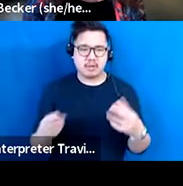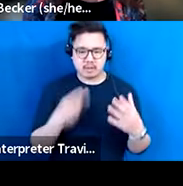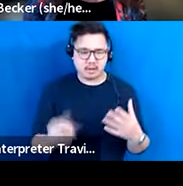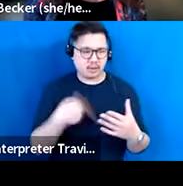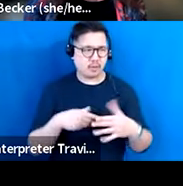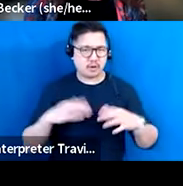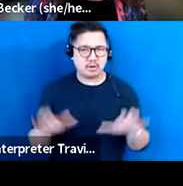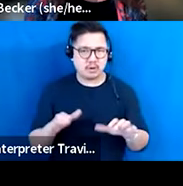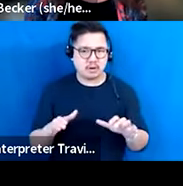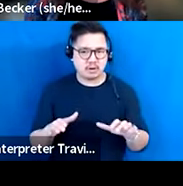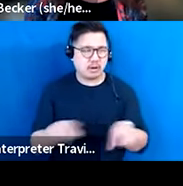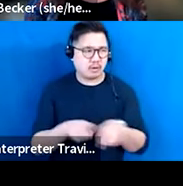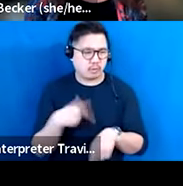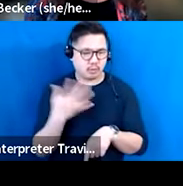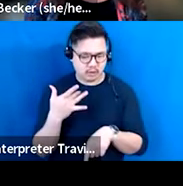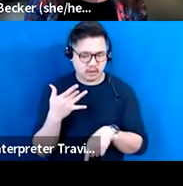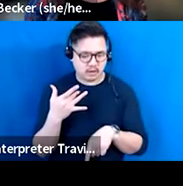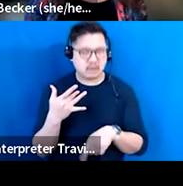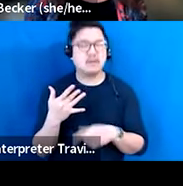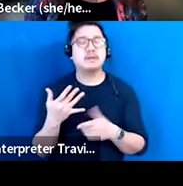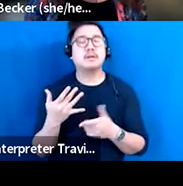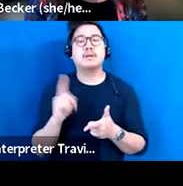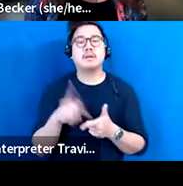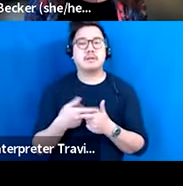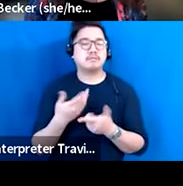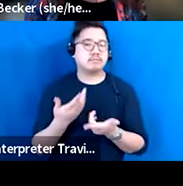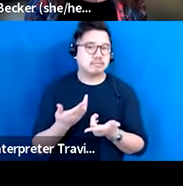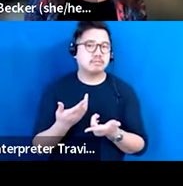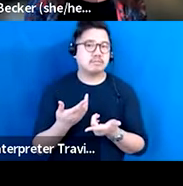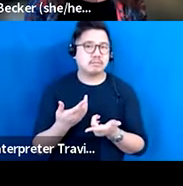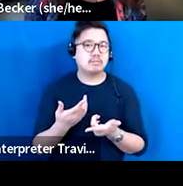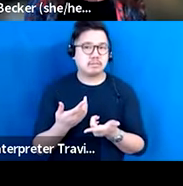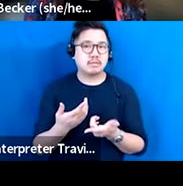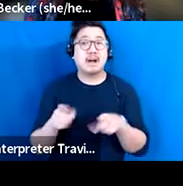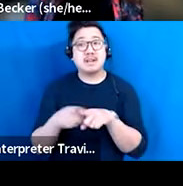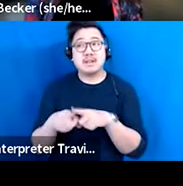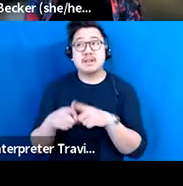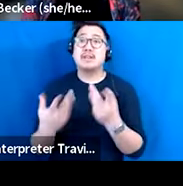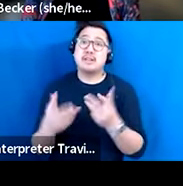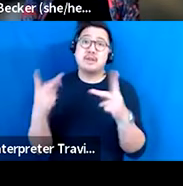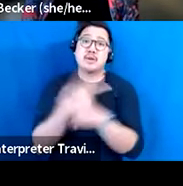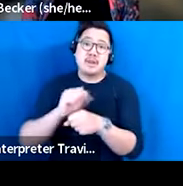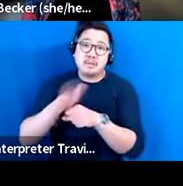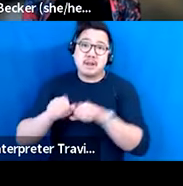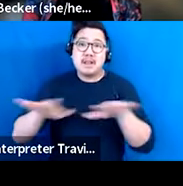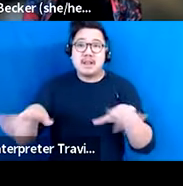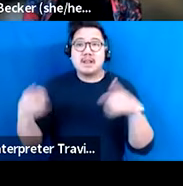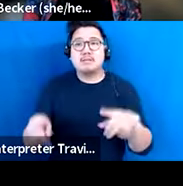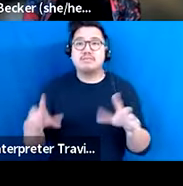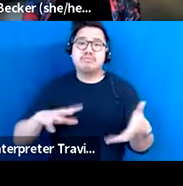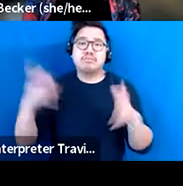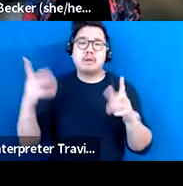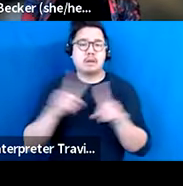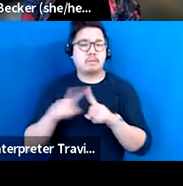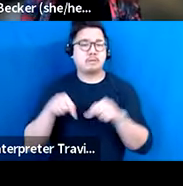and why? And then throw in the issues of doing that during the pandemic and it's all a party. But yeah, that's what it makes